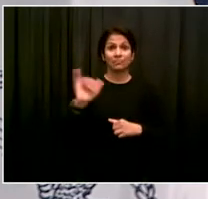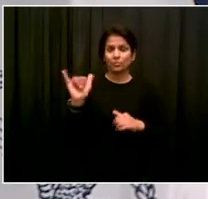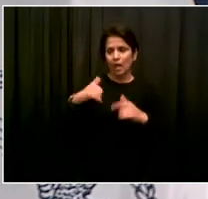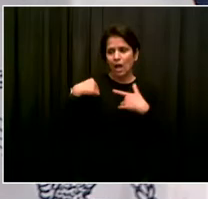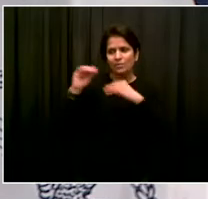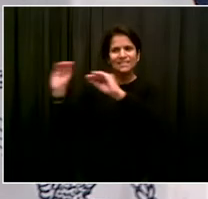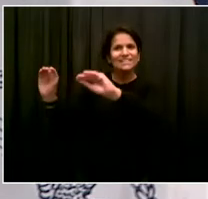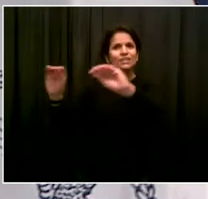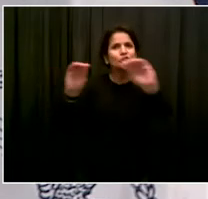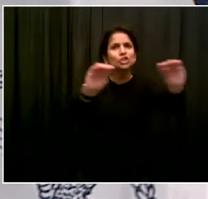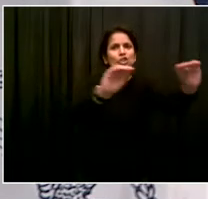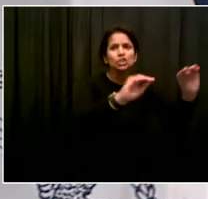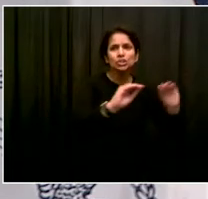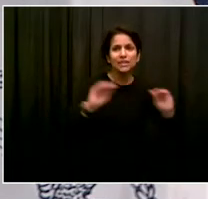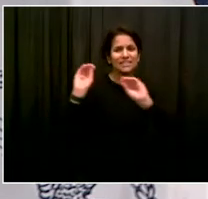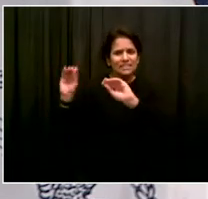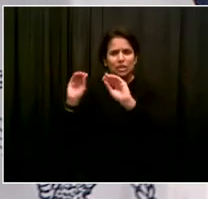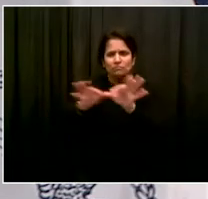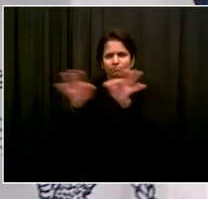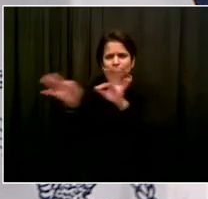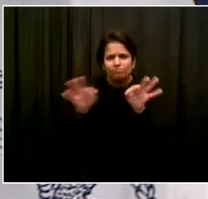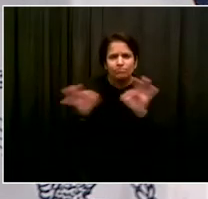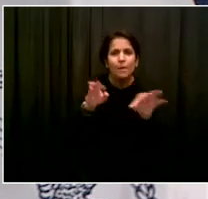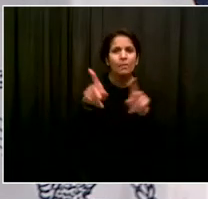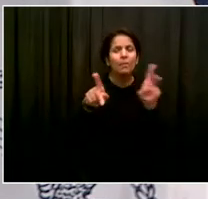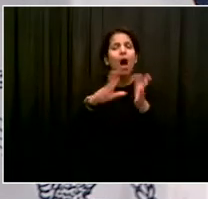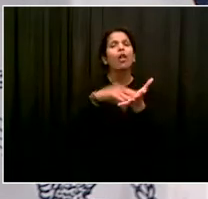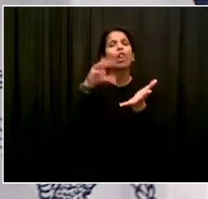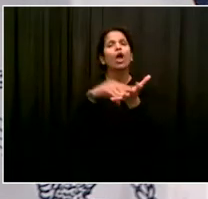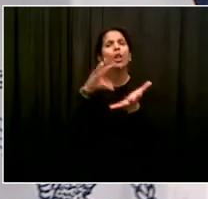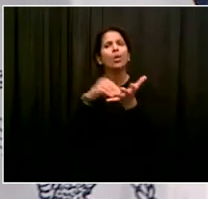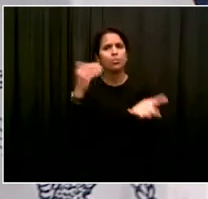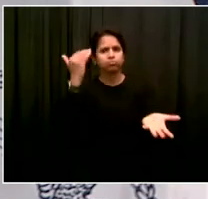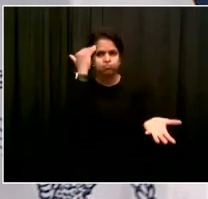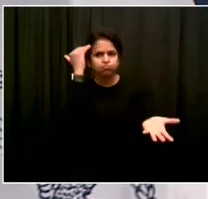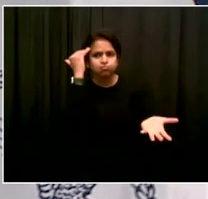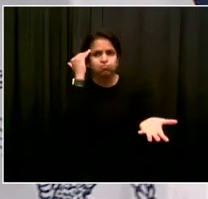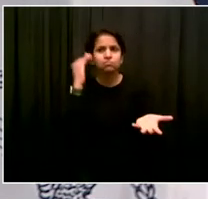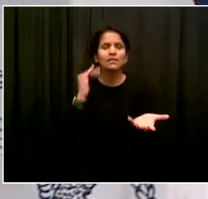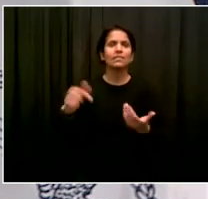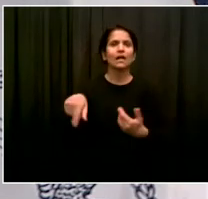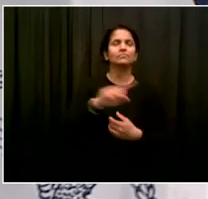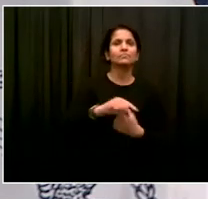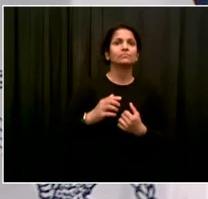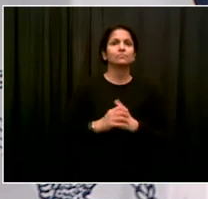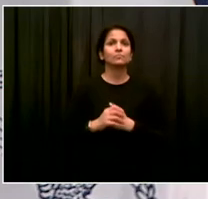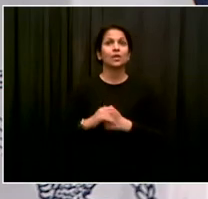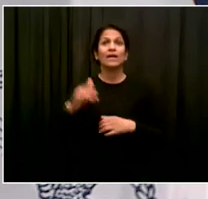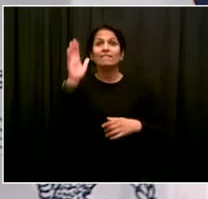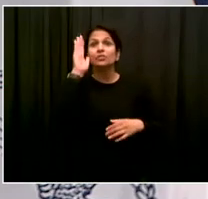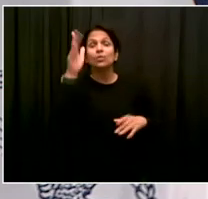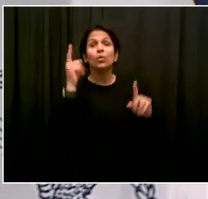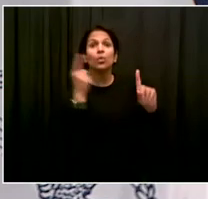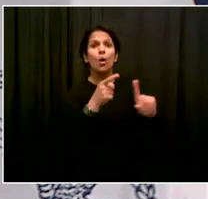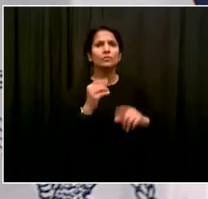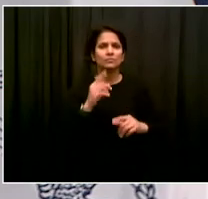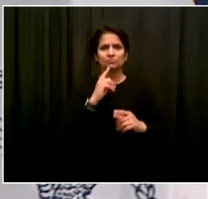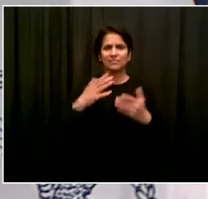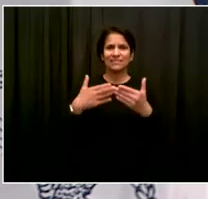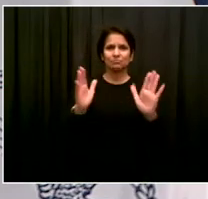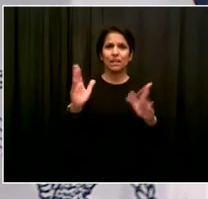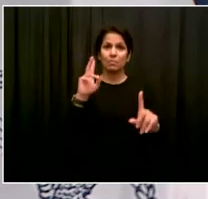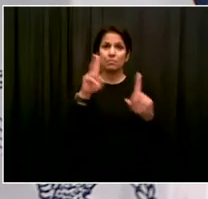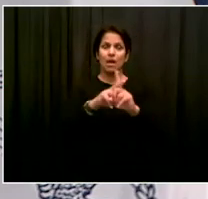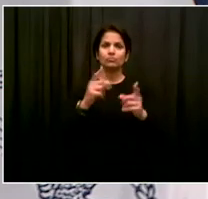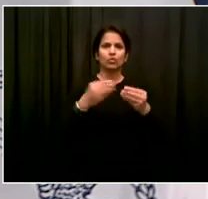something that will be truly citywide and consistent and part of our future. Take some time, but I think it's